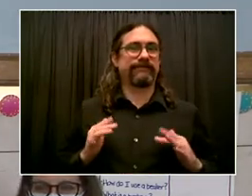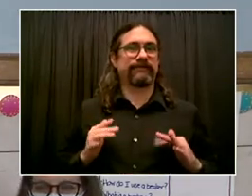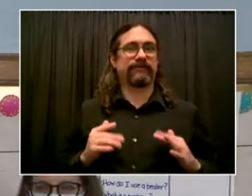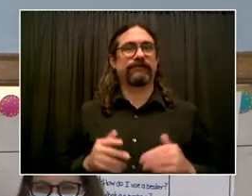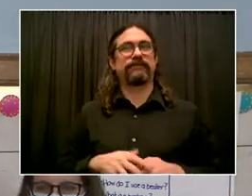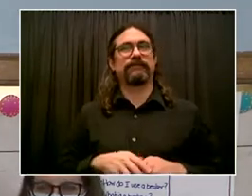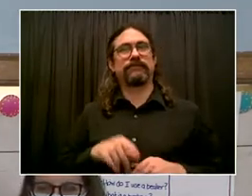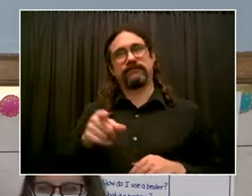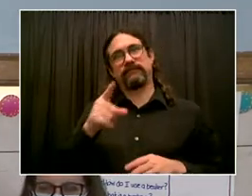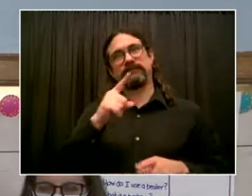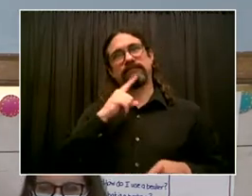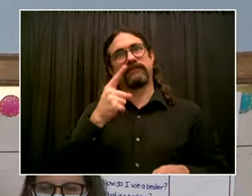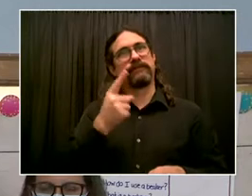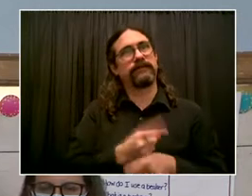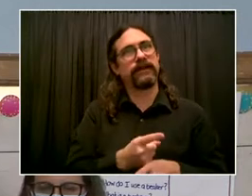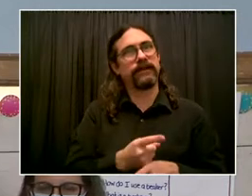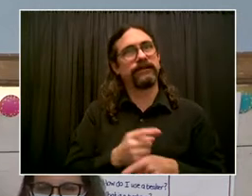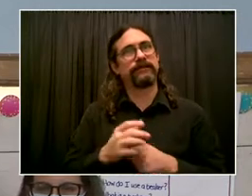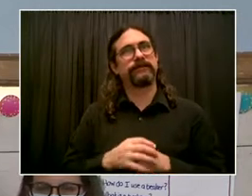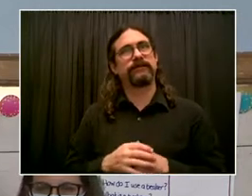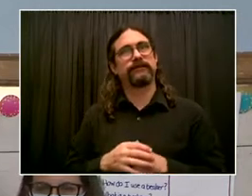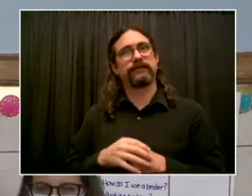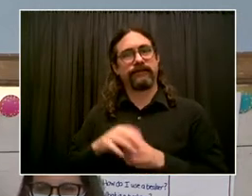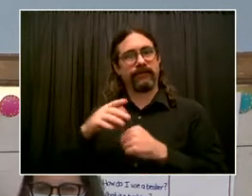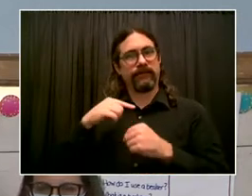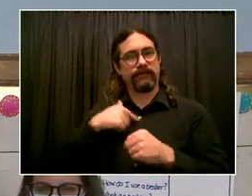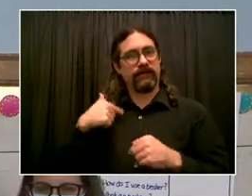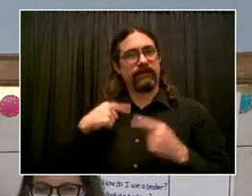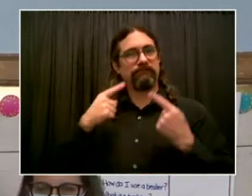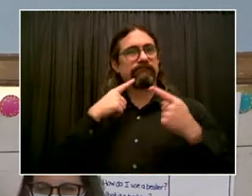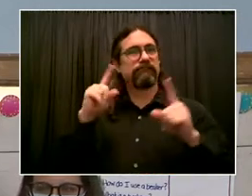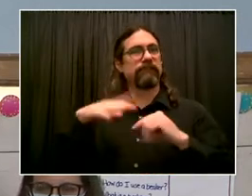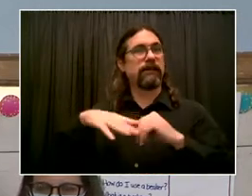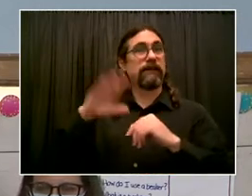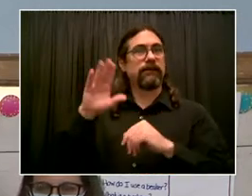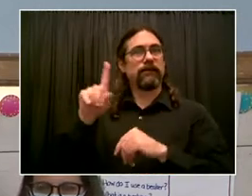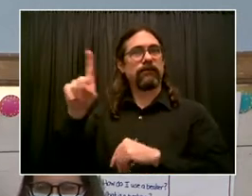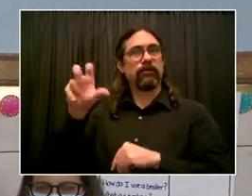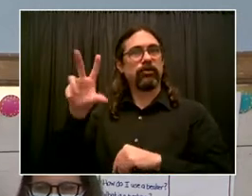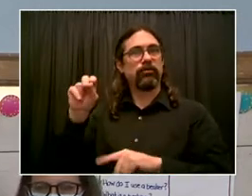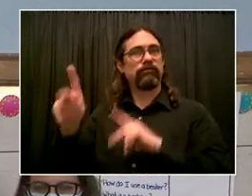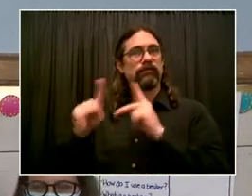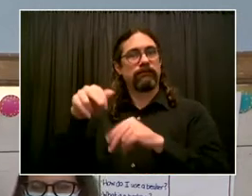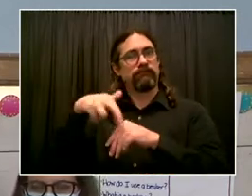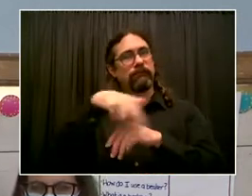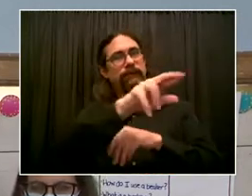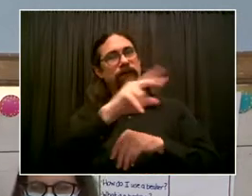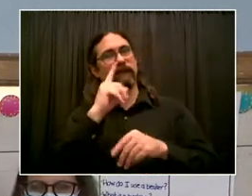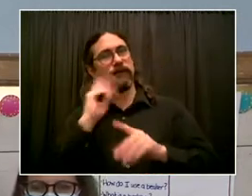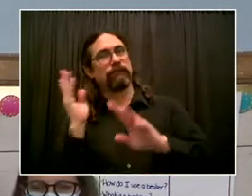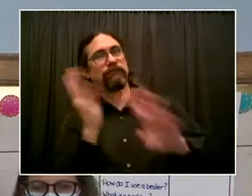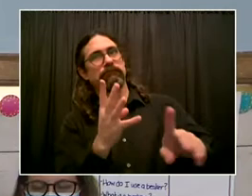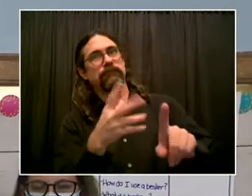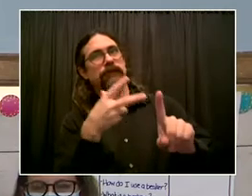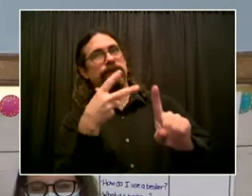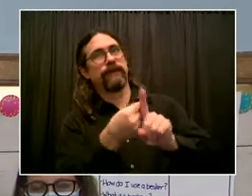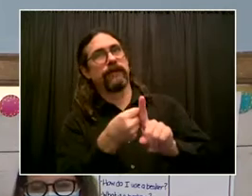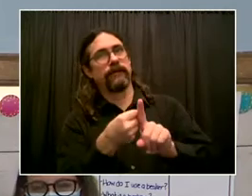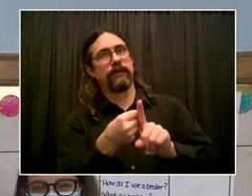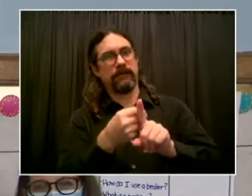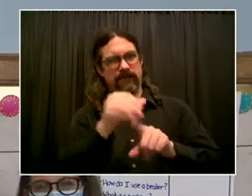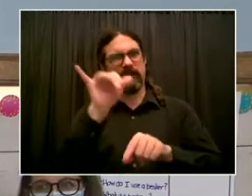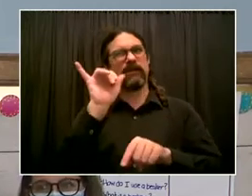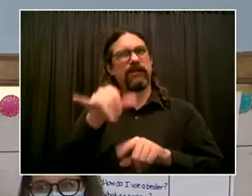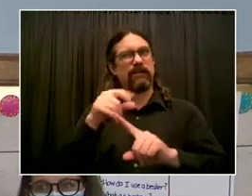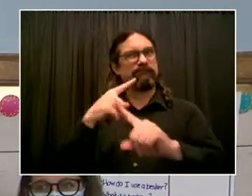referrals, which is actually 13, it's over $13,000 that has come to our PTA.